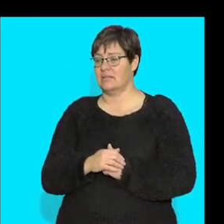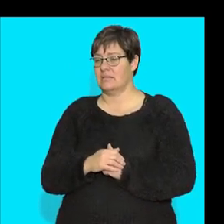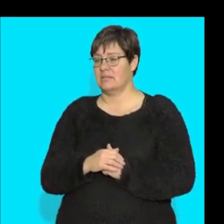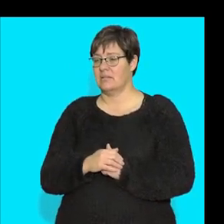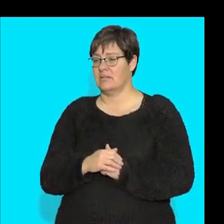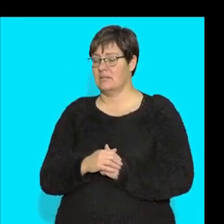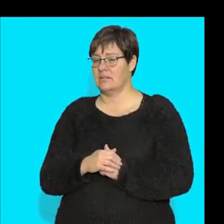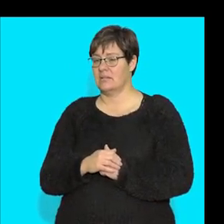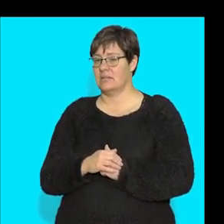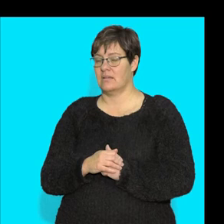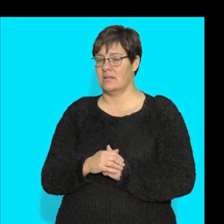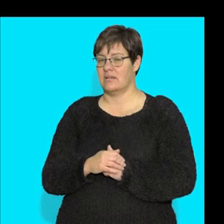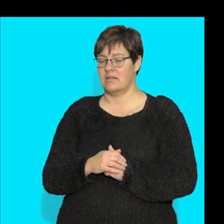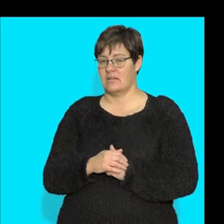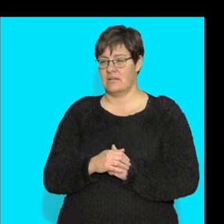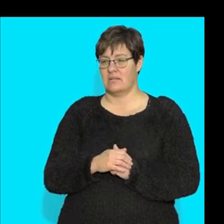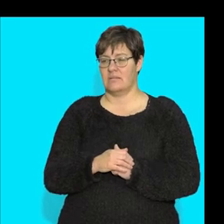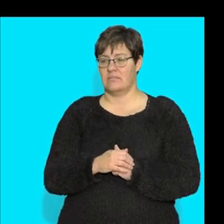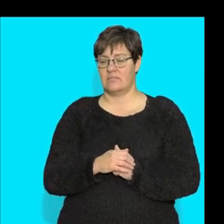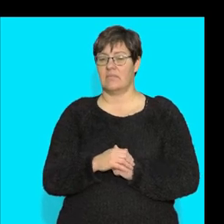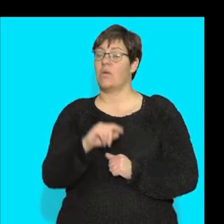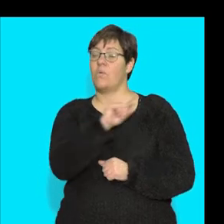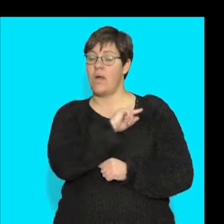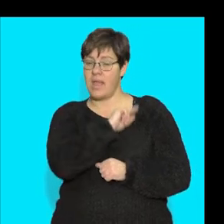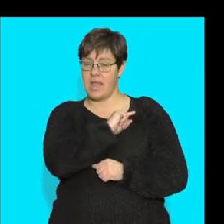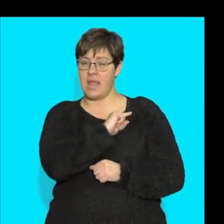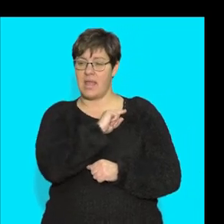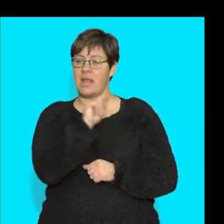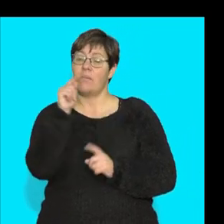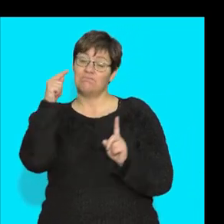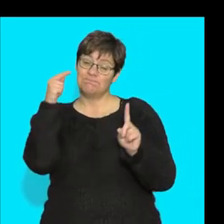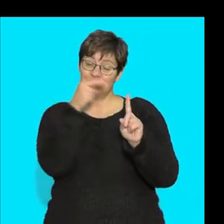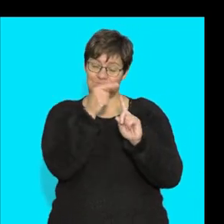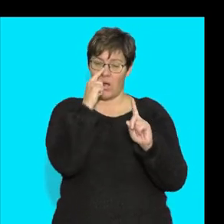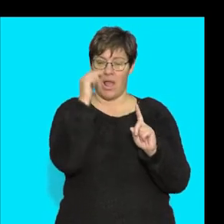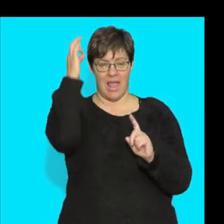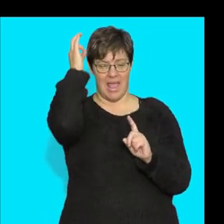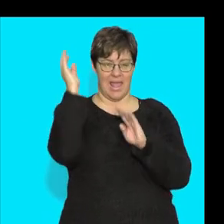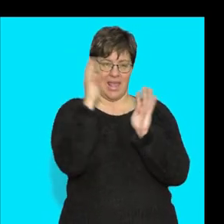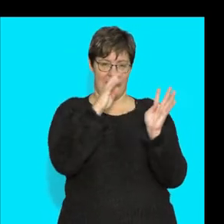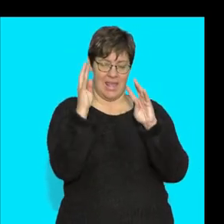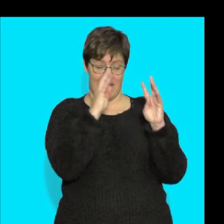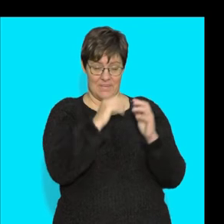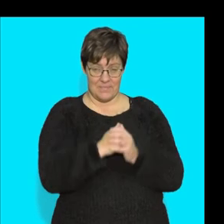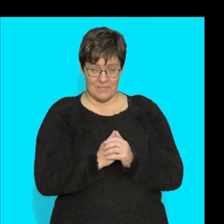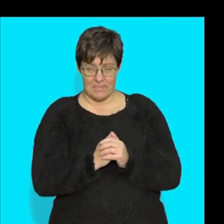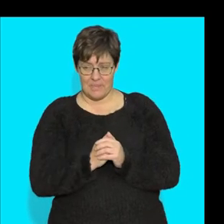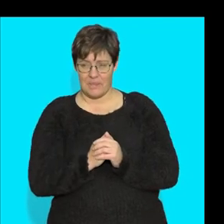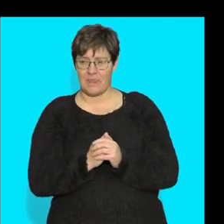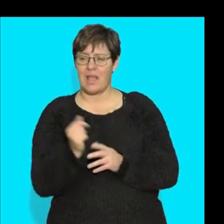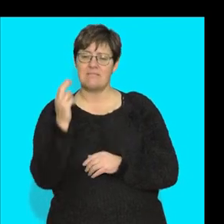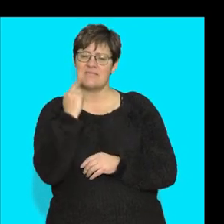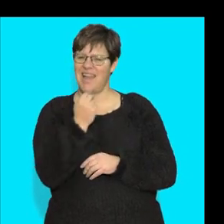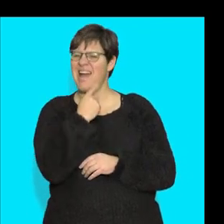that's going to be number a the reason being that is pointing to the cilia this is a nice easy